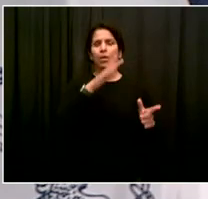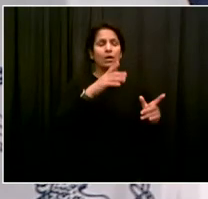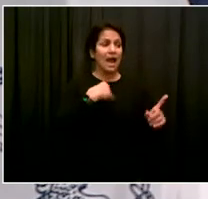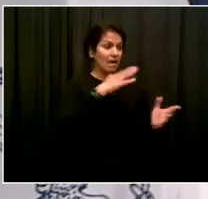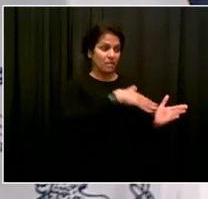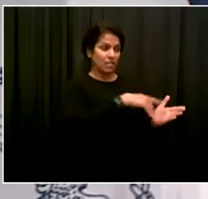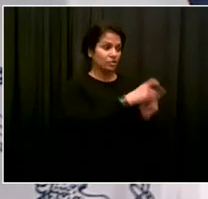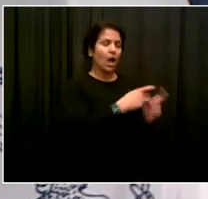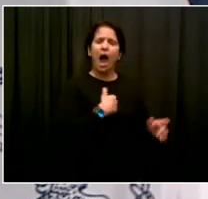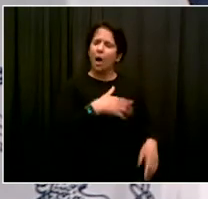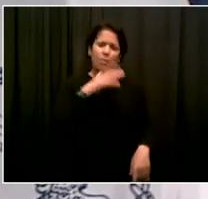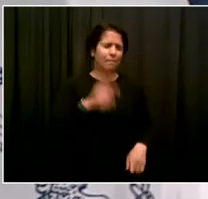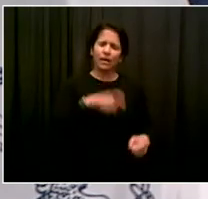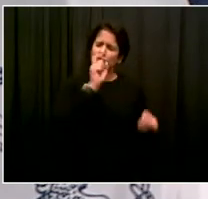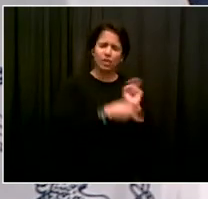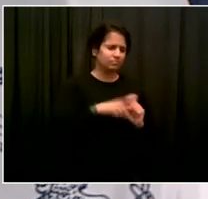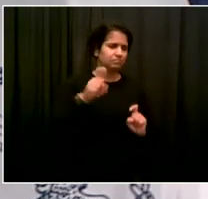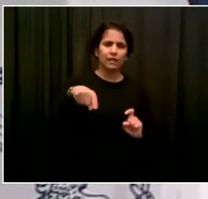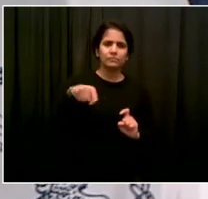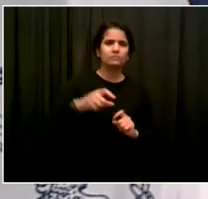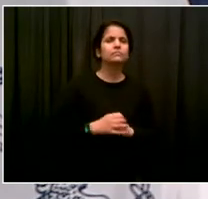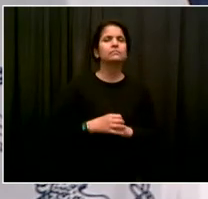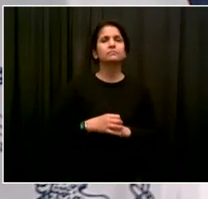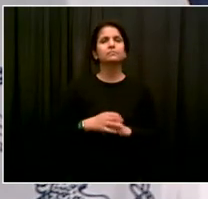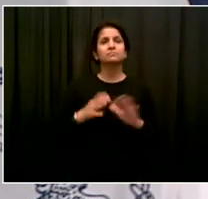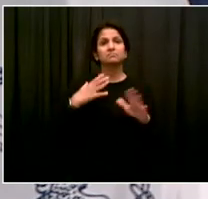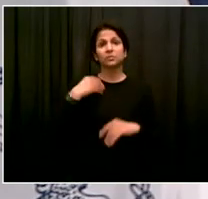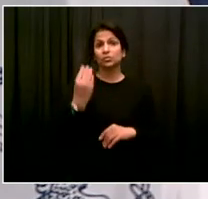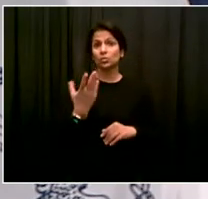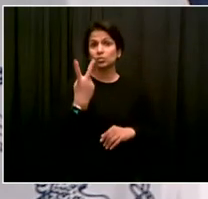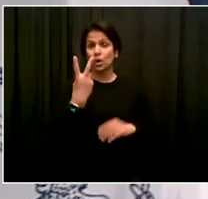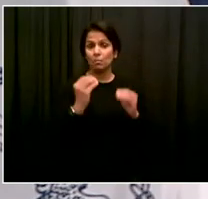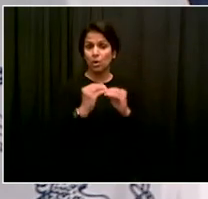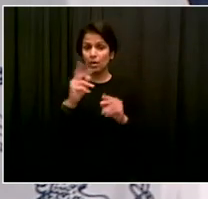We've got time for two more for today. The next is Yoav from the city.